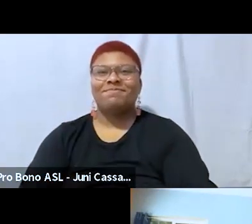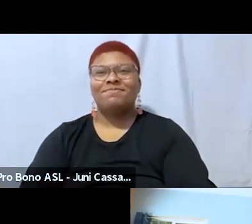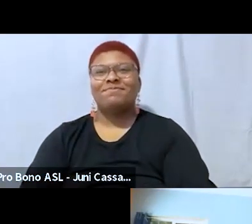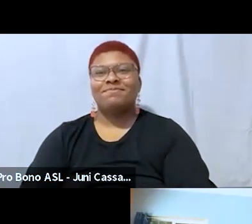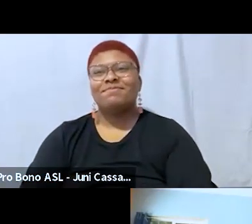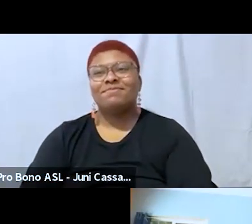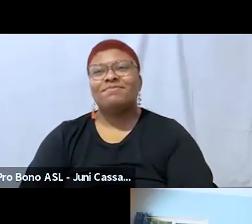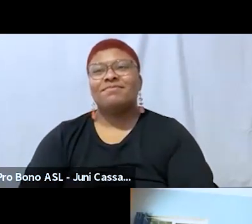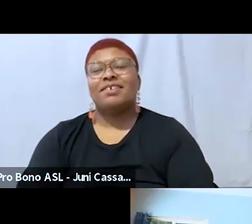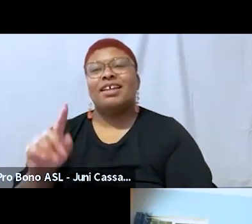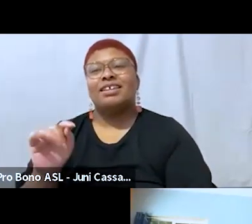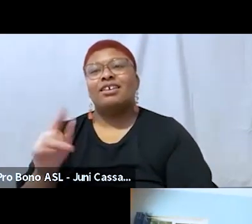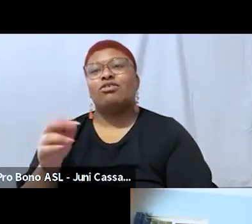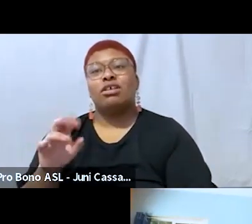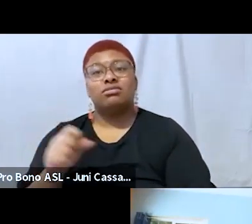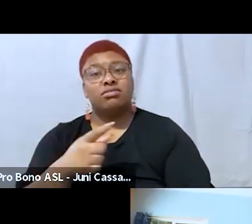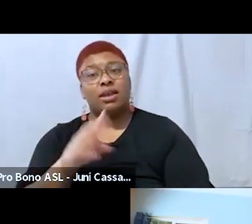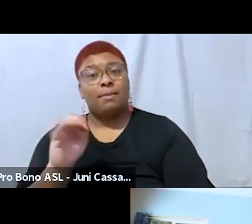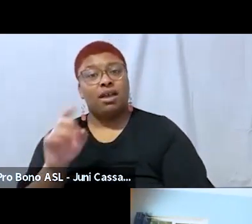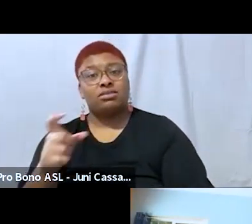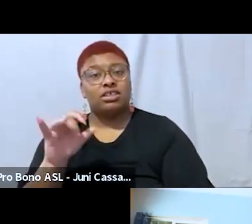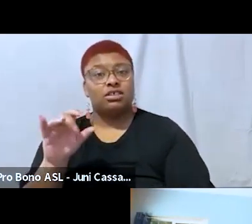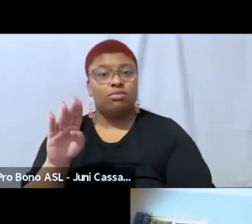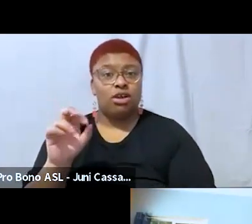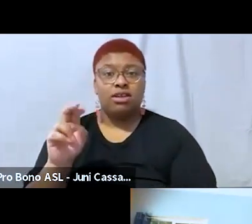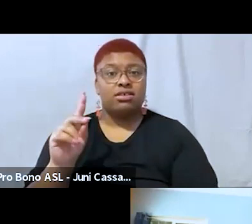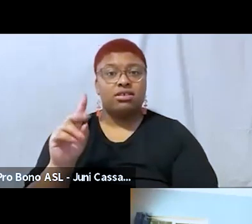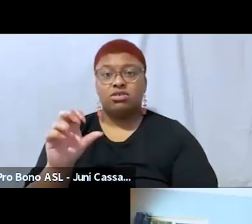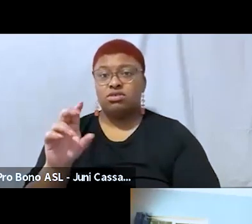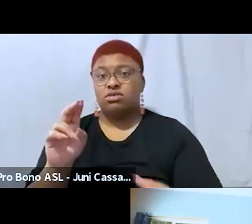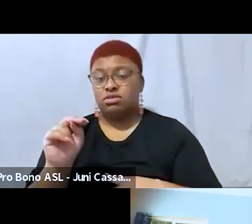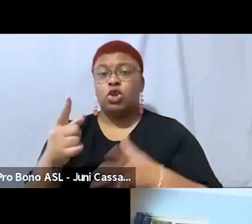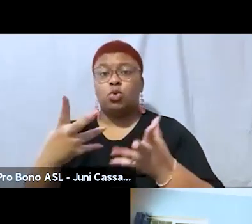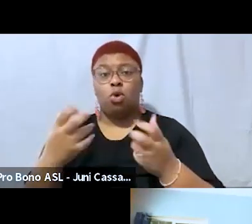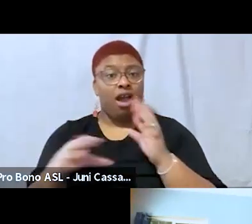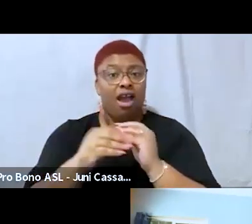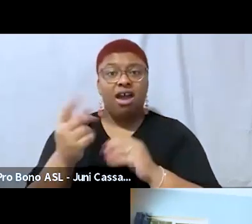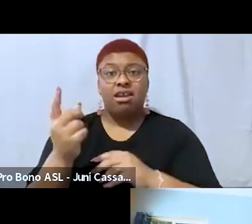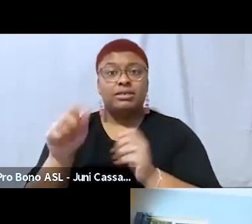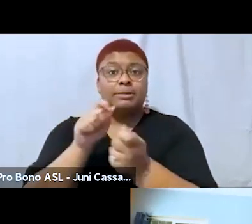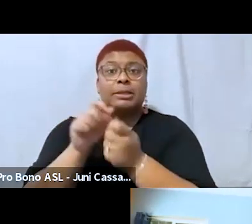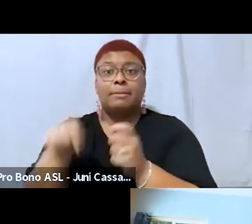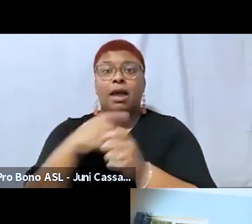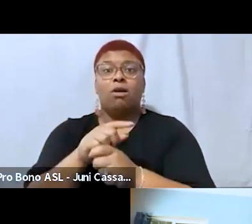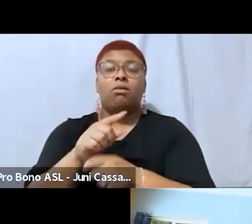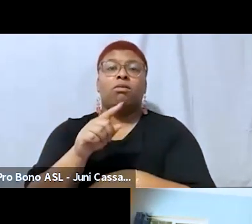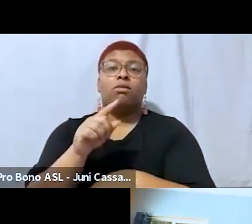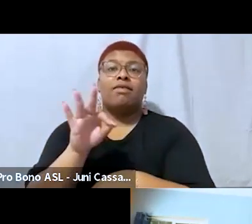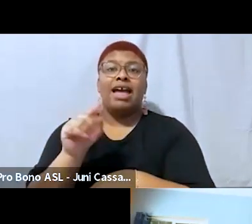yeah um max do you want to do you want to add anything specifically about fat lib spaces to what angel has said